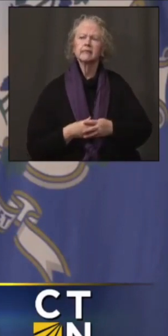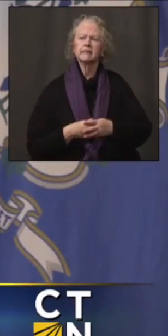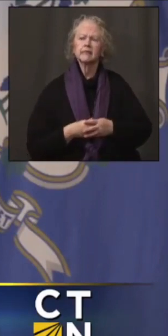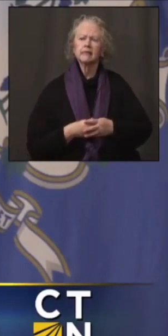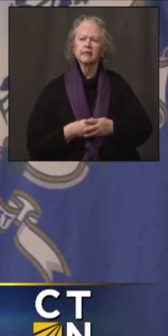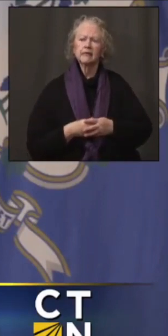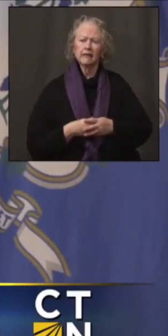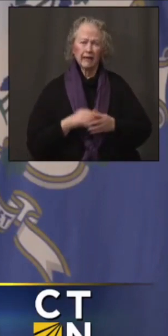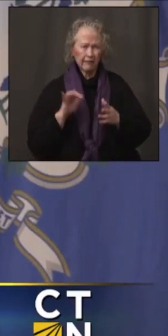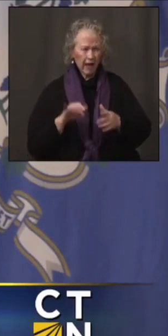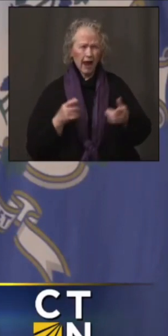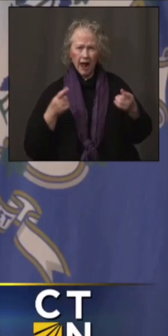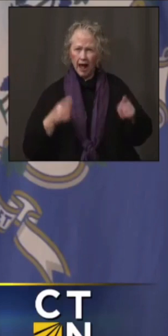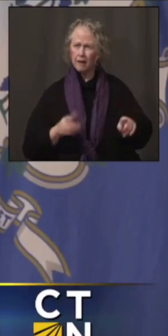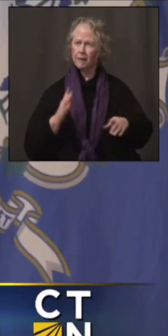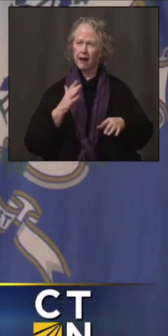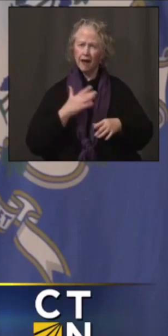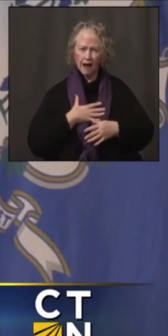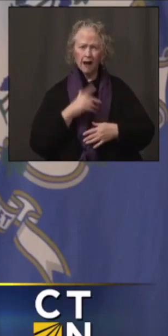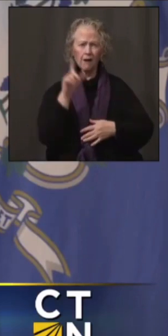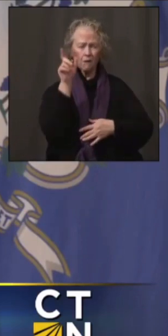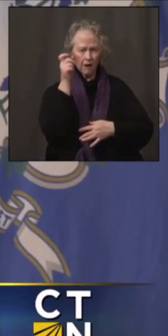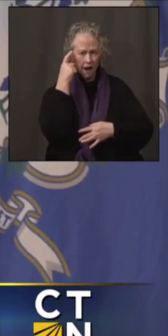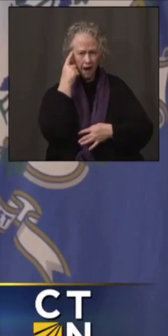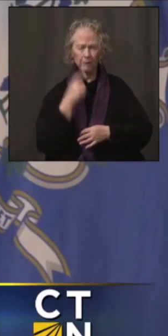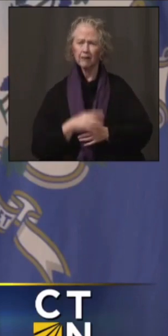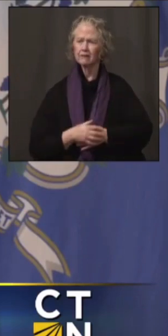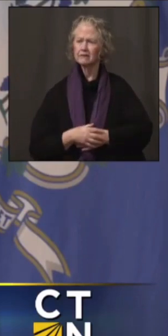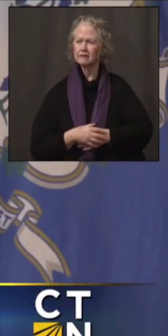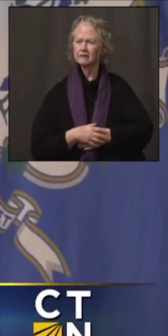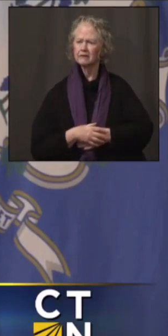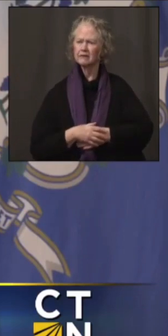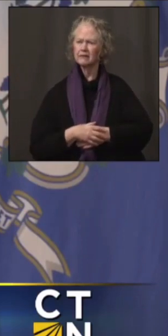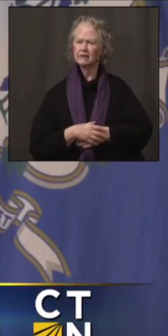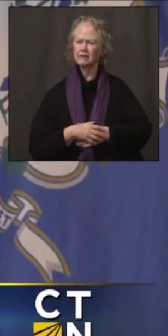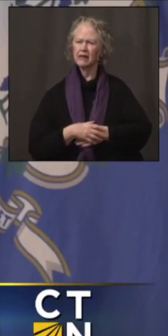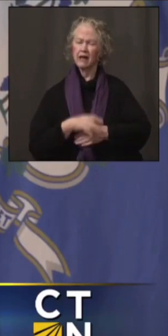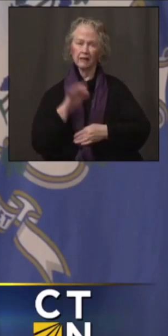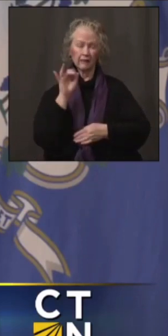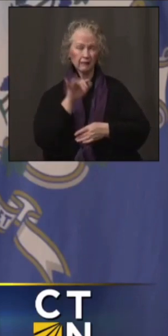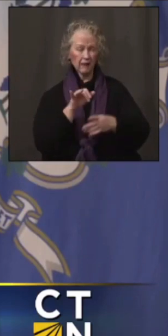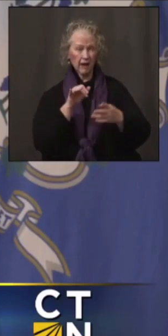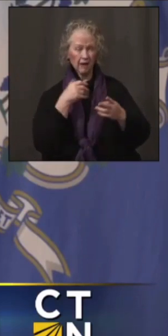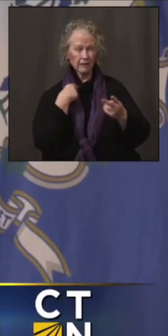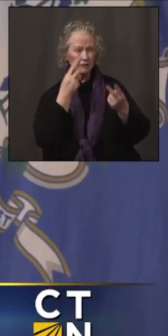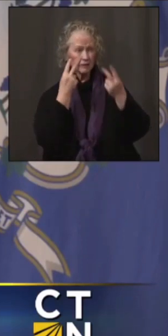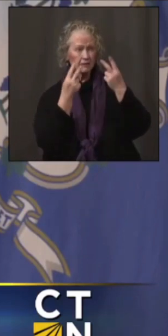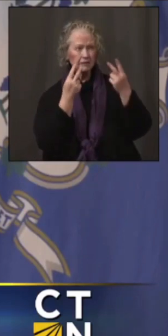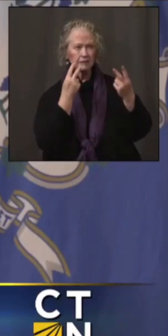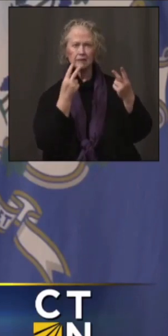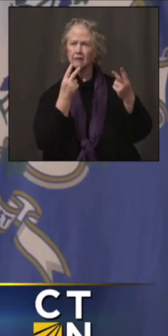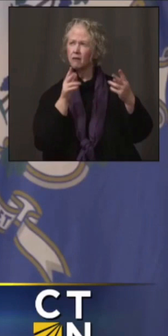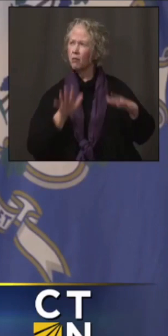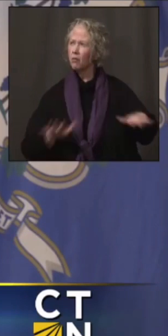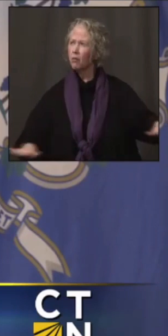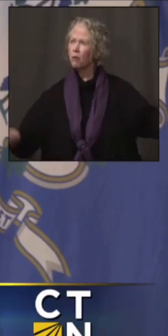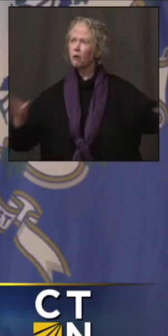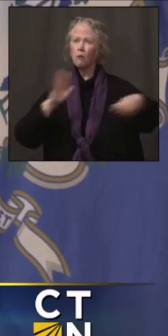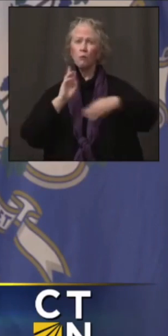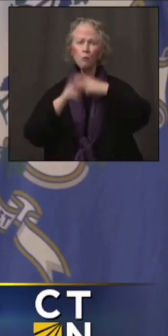that it could happen in our Capitol and that these were images being seen around the world. I've